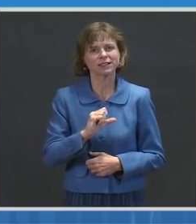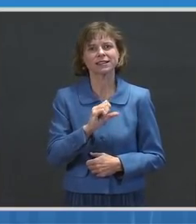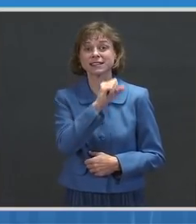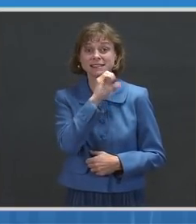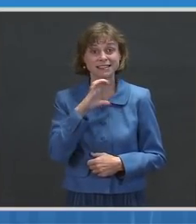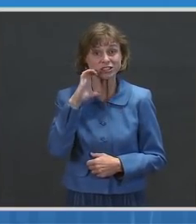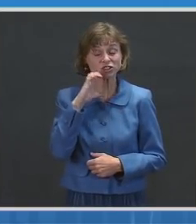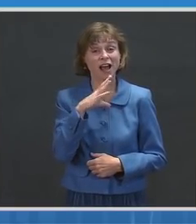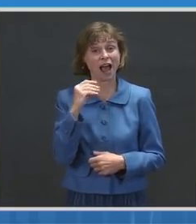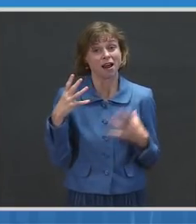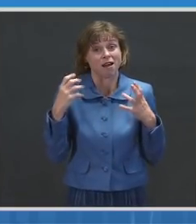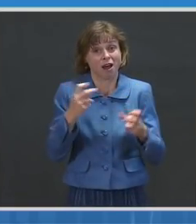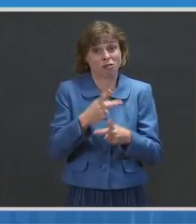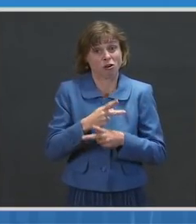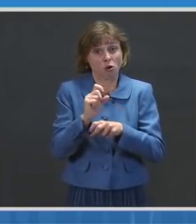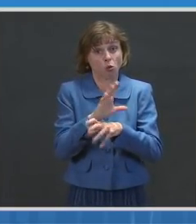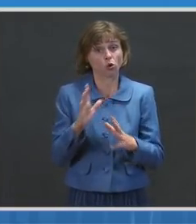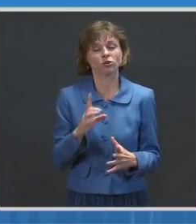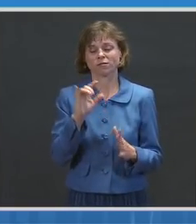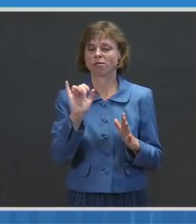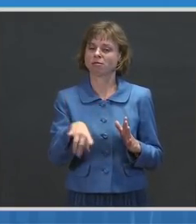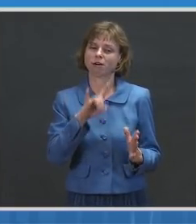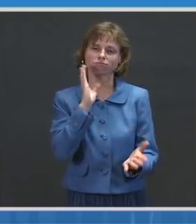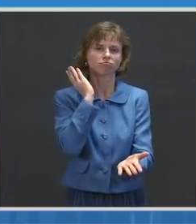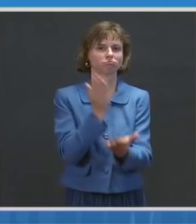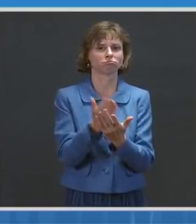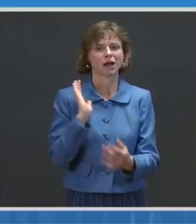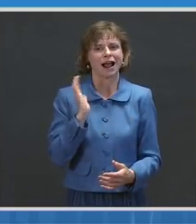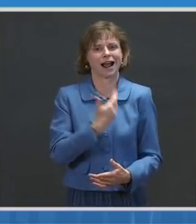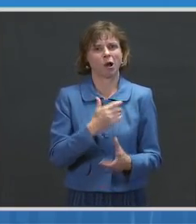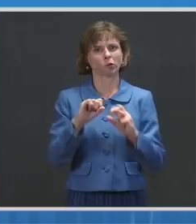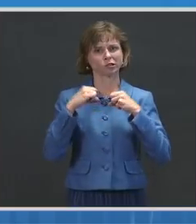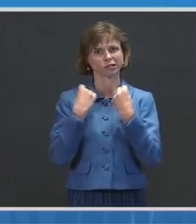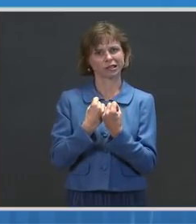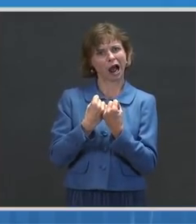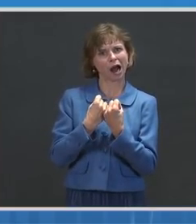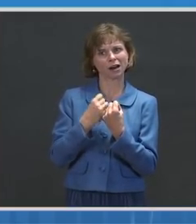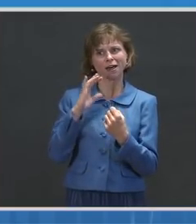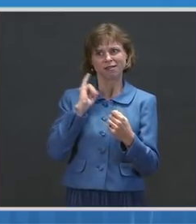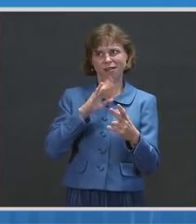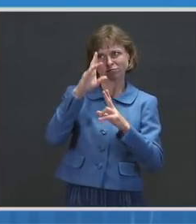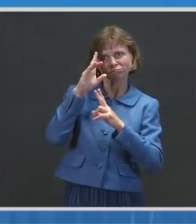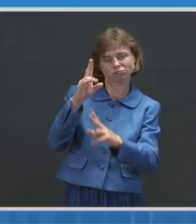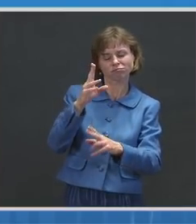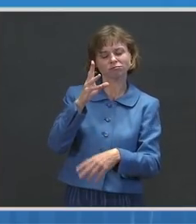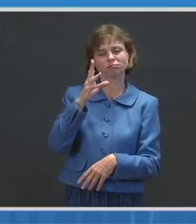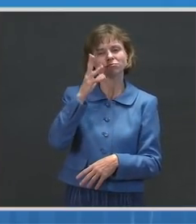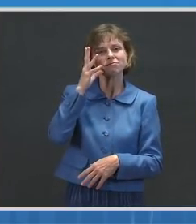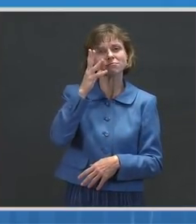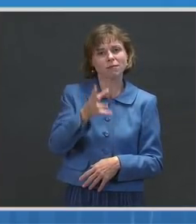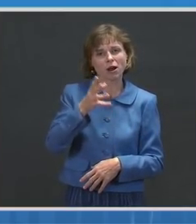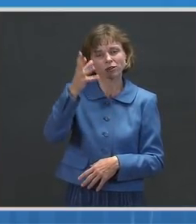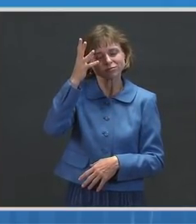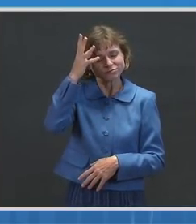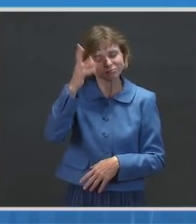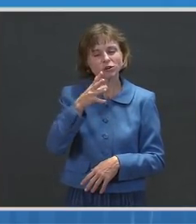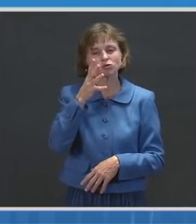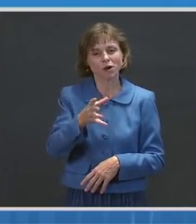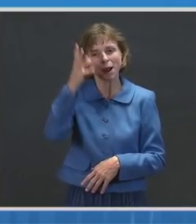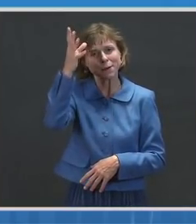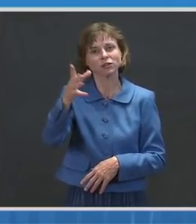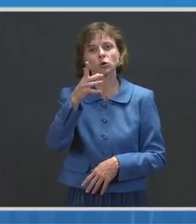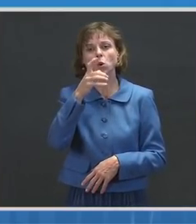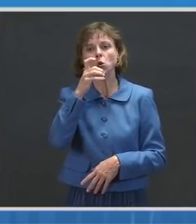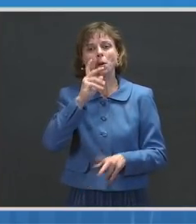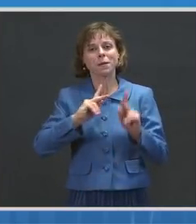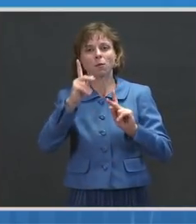that has put our parents and grandparents, those who have served us, and those who continue to sacrifice for us on the front lines